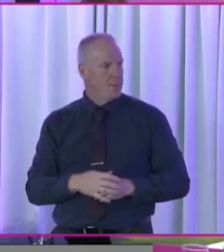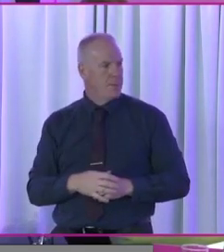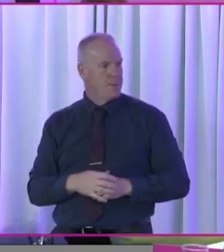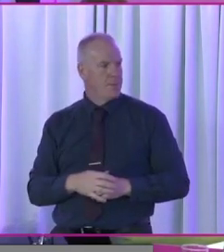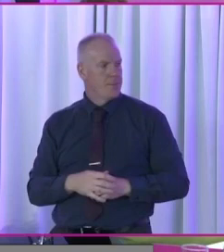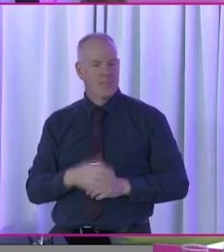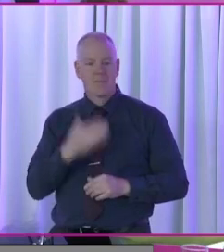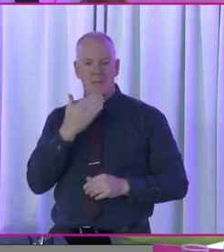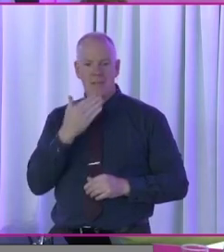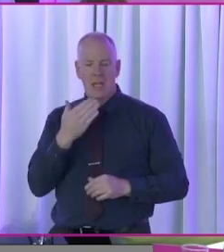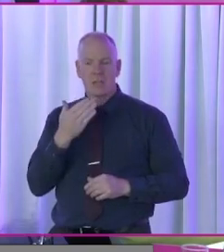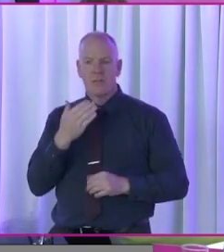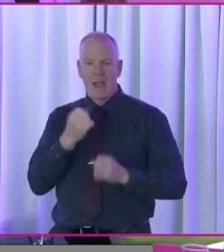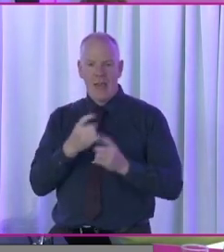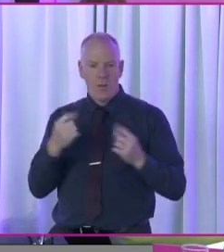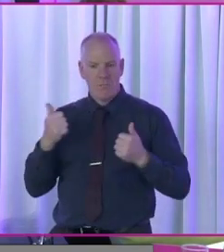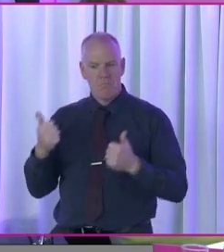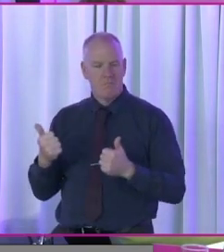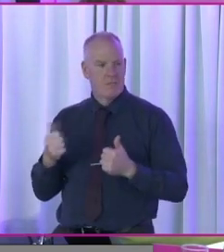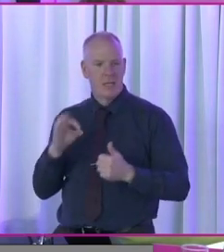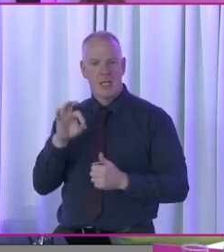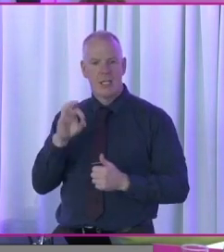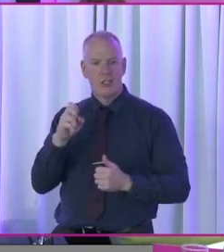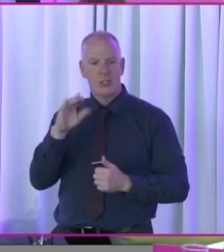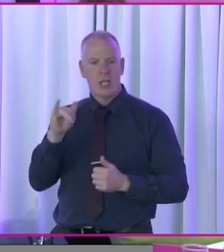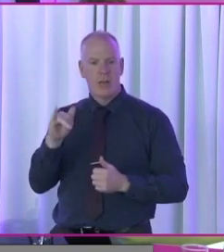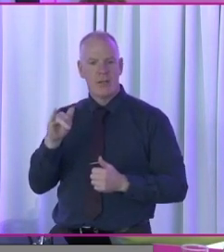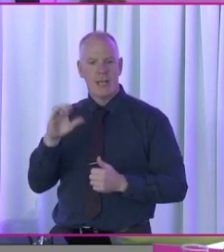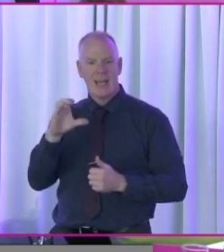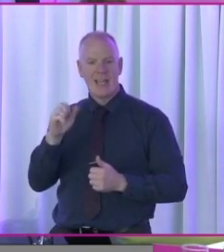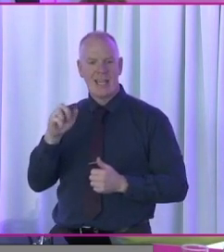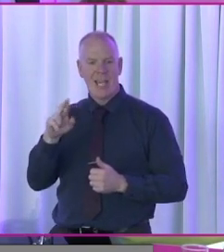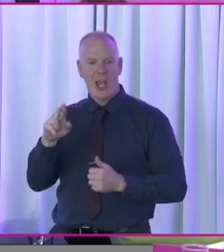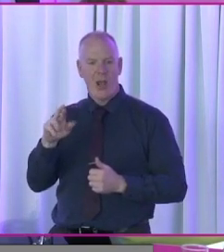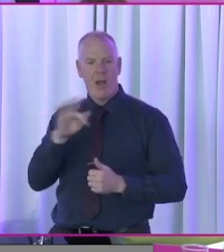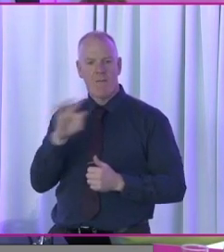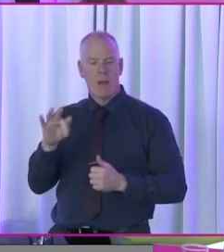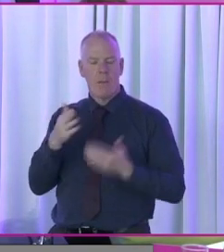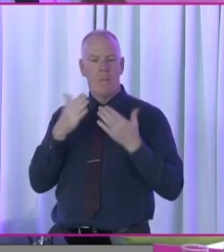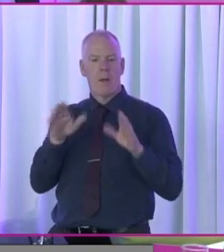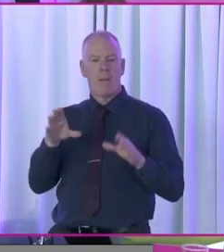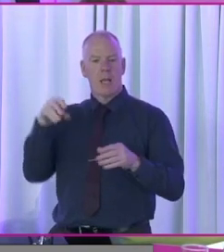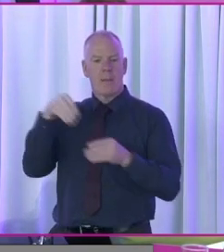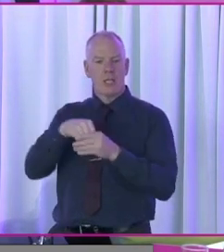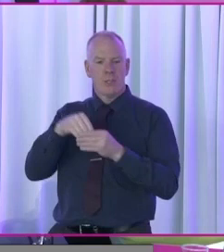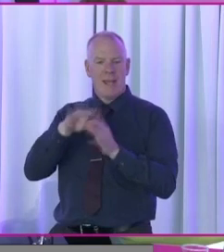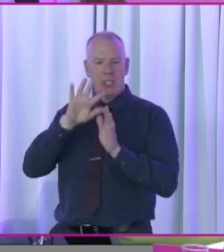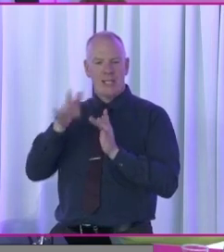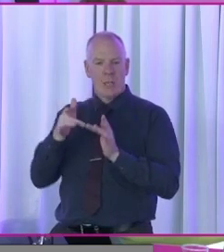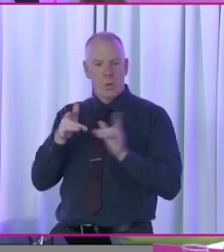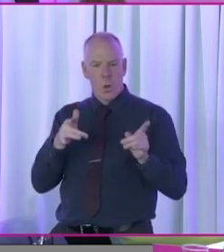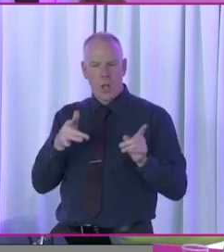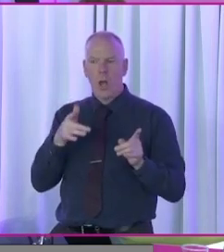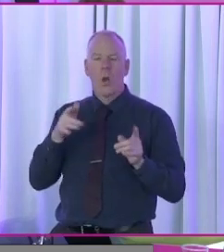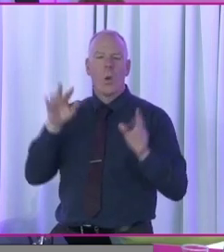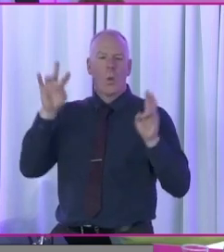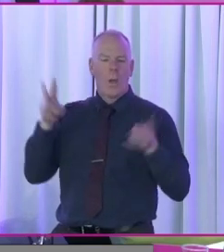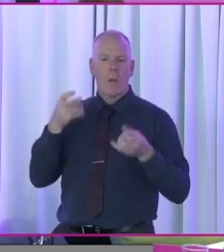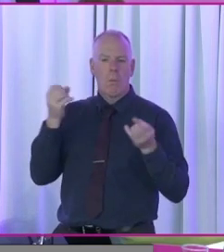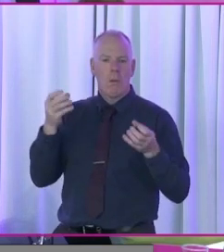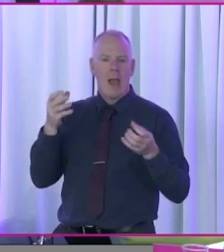Thanks very much to everybody. Uh, the public participation network, just to very quickly give you the context.